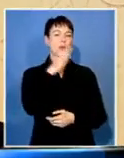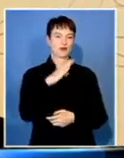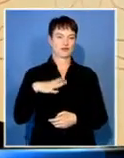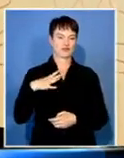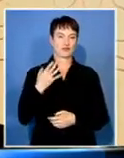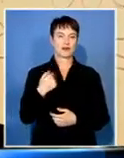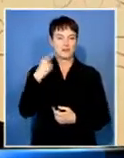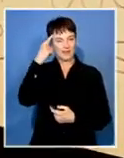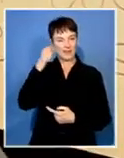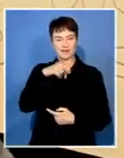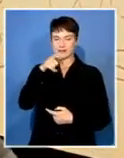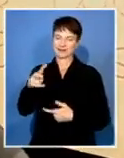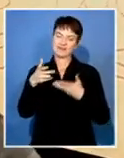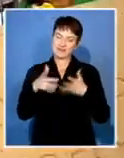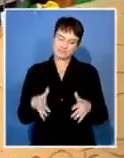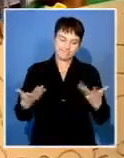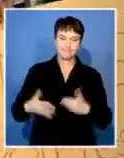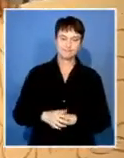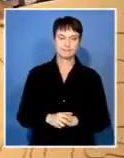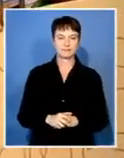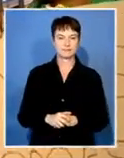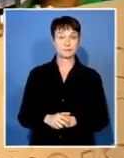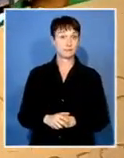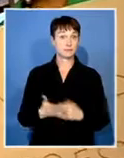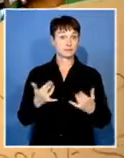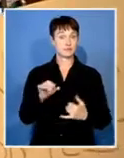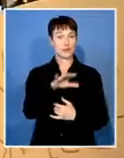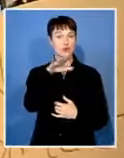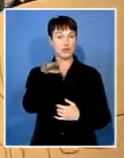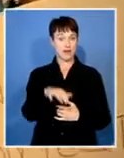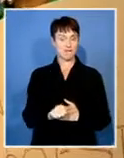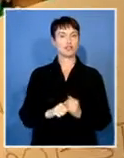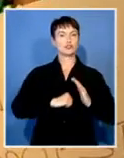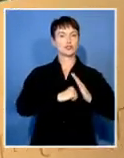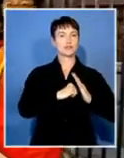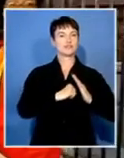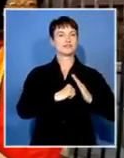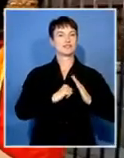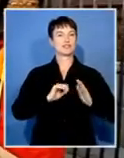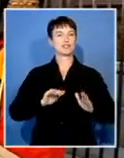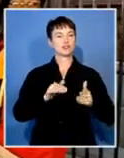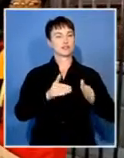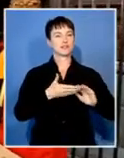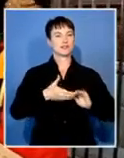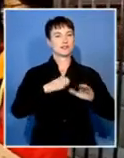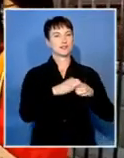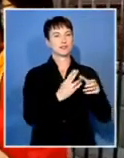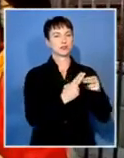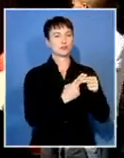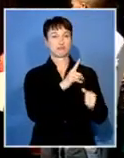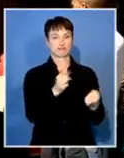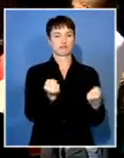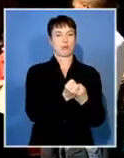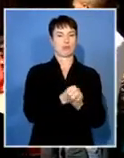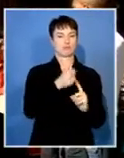I think I've said all I wanted to say. The South African Domestic Service and Allied Workers Union is supporting Gende.